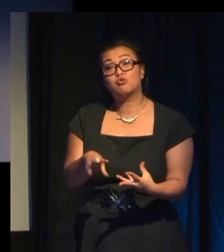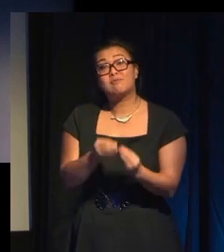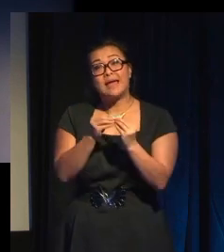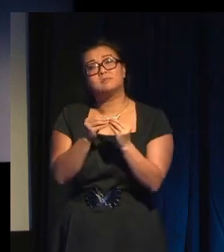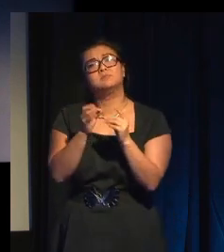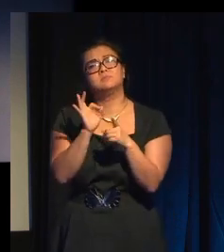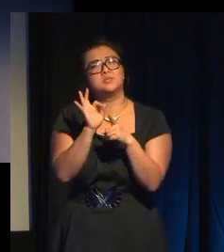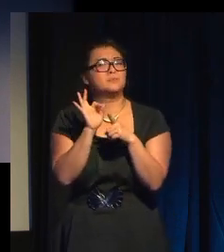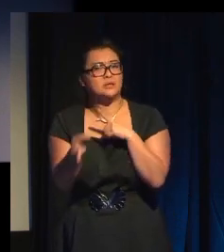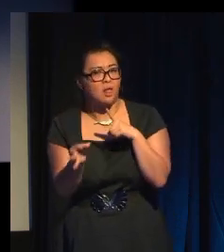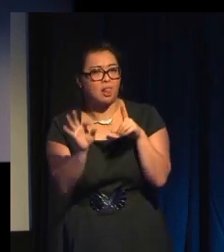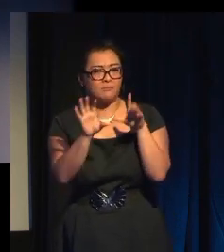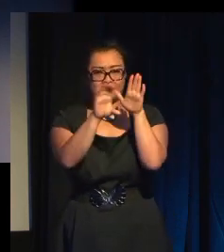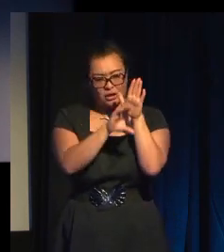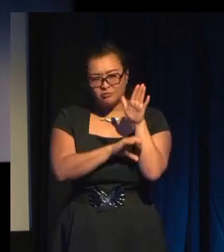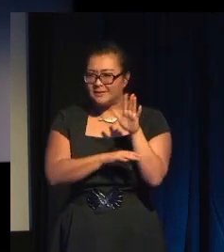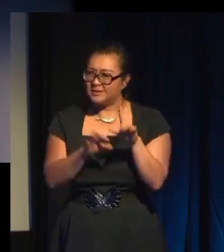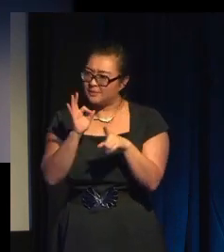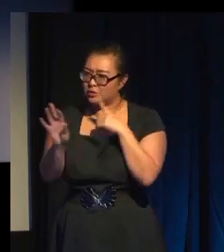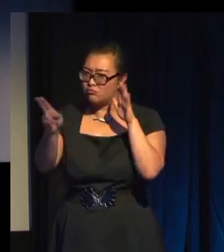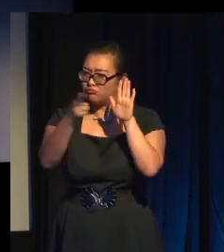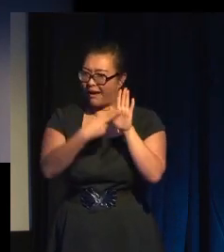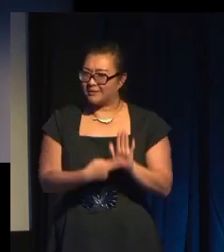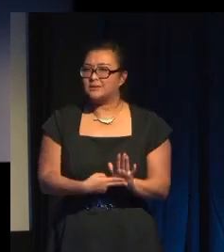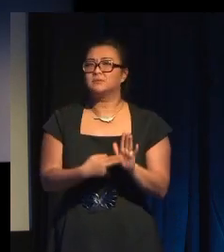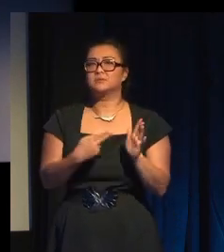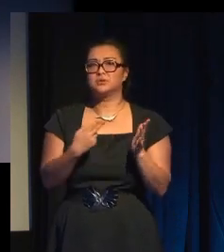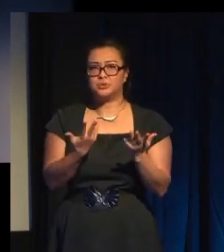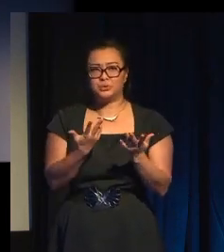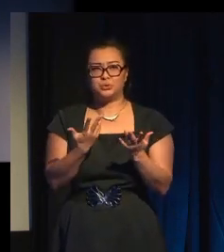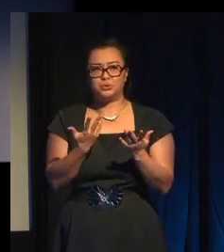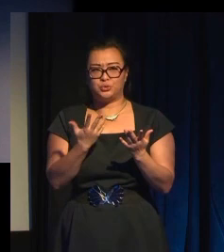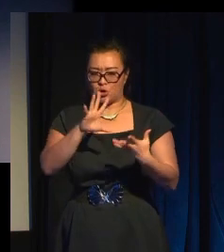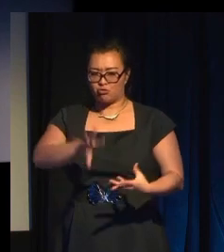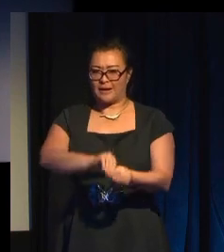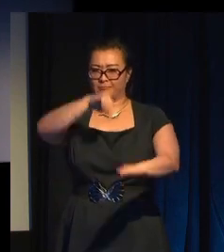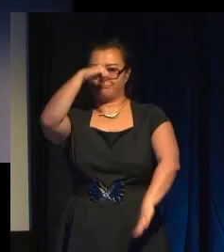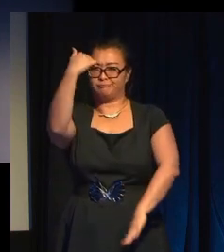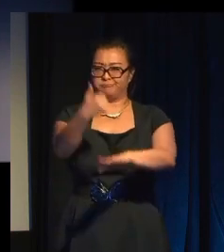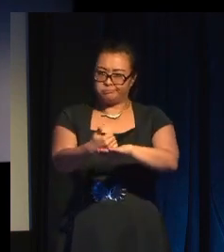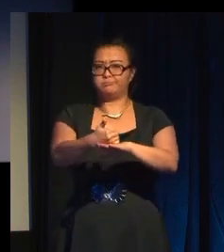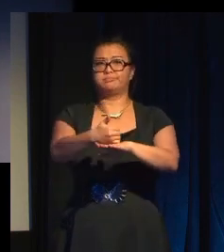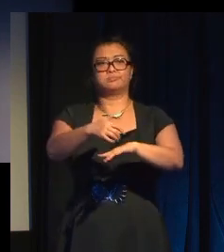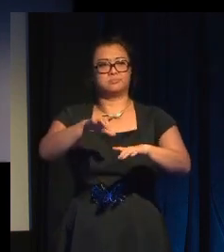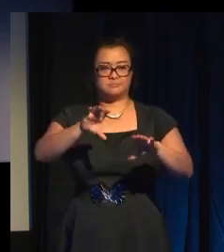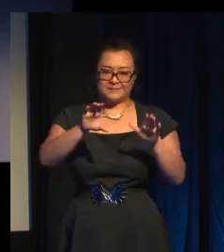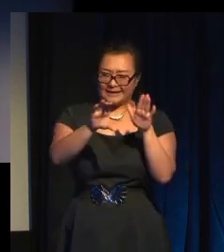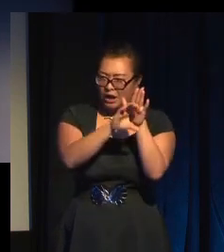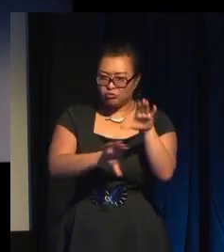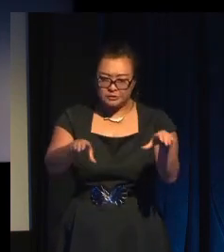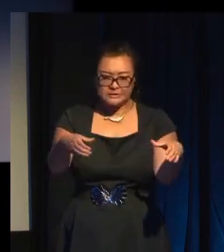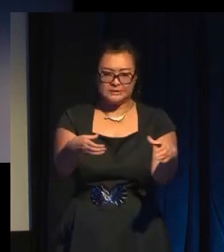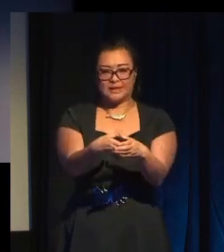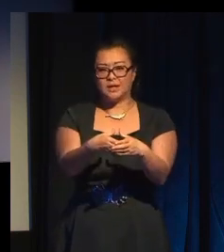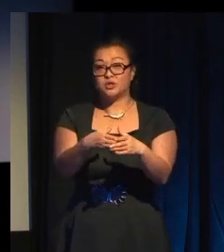branding for games. Right? To carve out a space where we put distance between us and normal games.